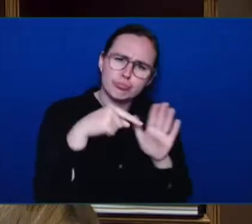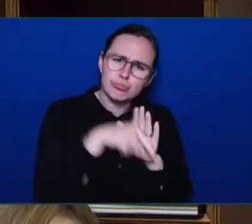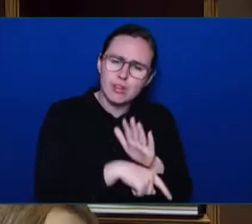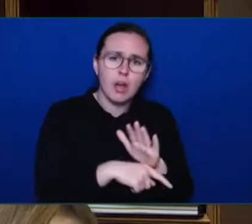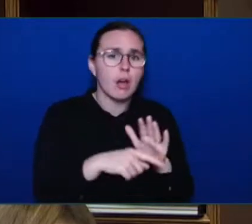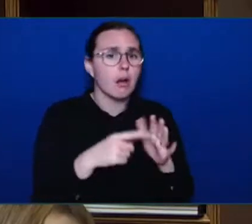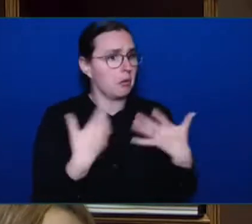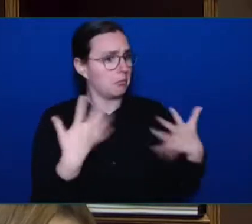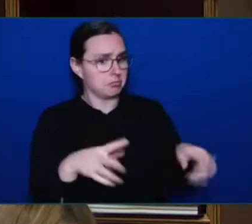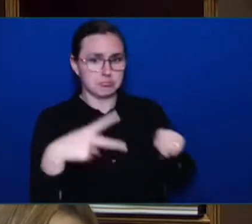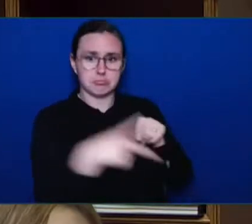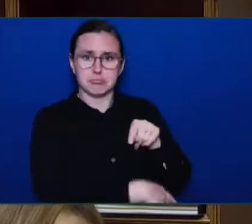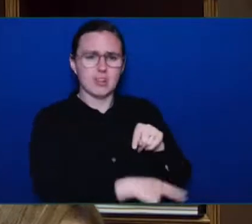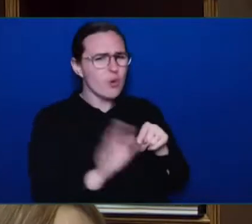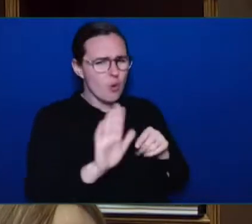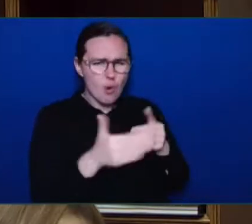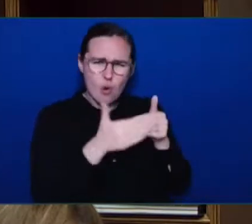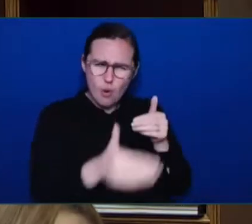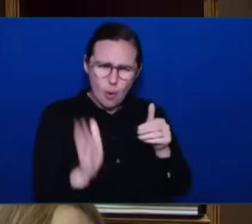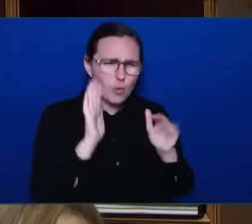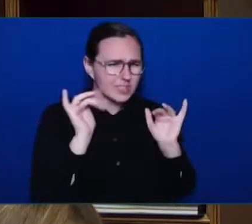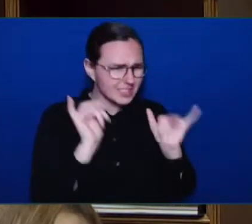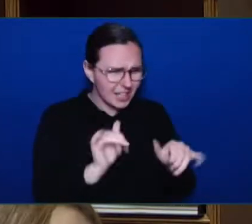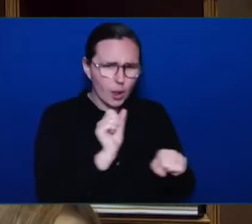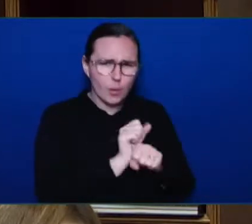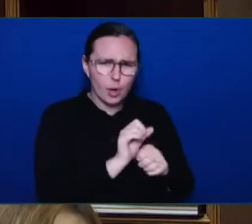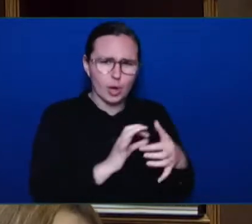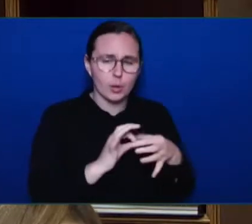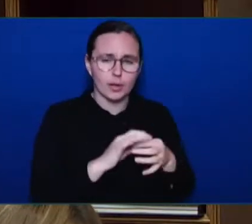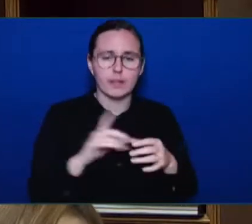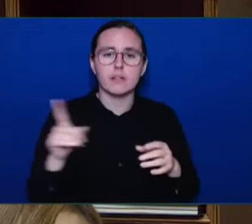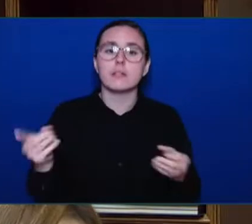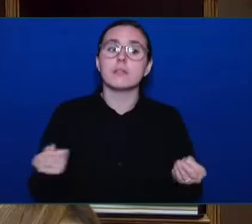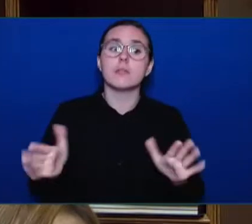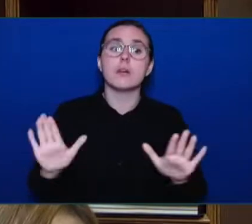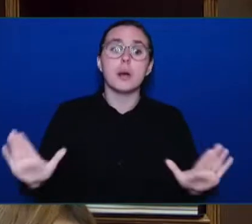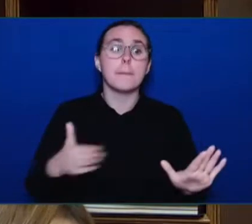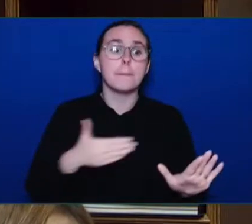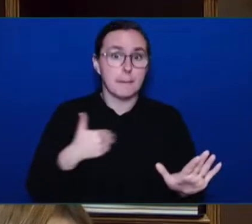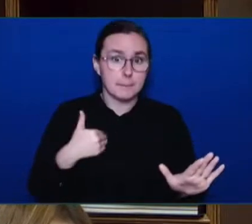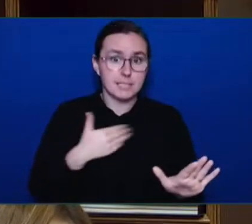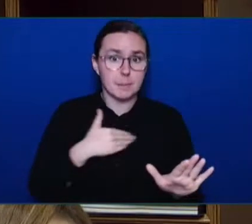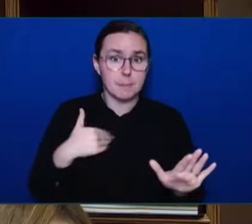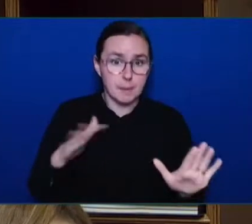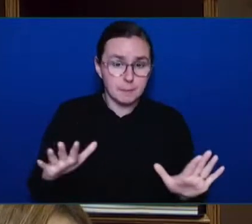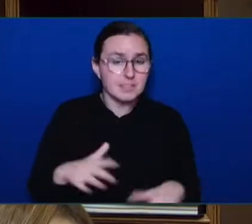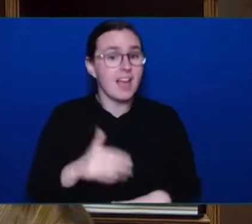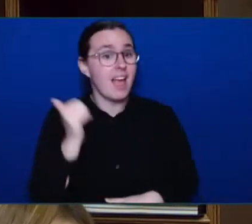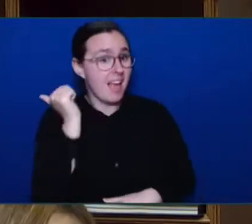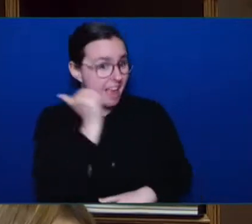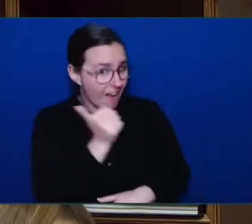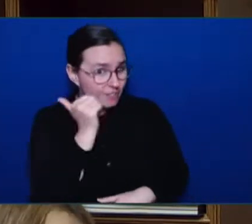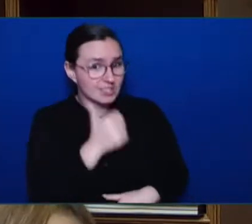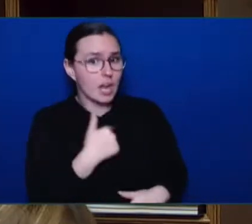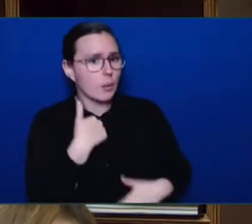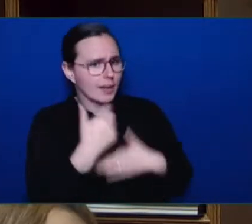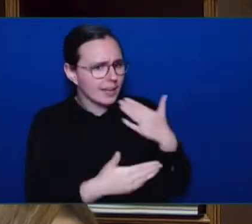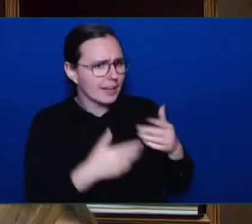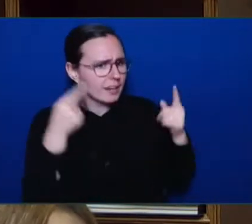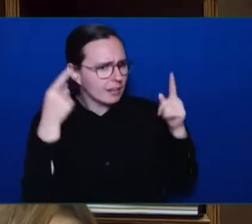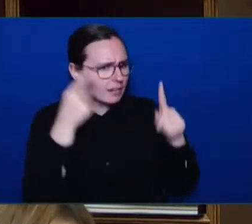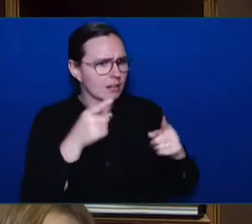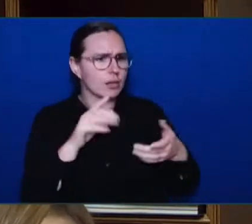reconciliation every single day in our government, whether that means the historic event we had last week here